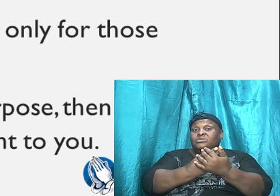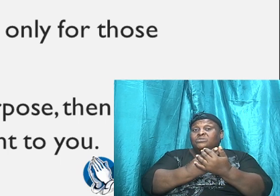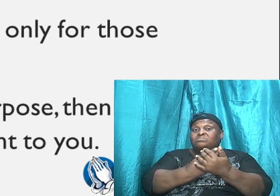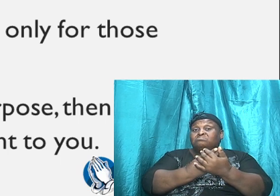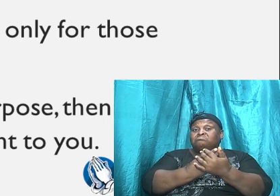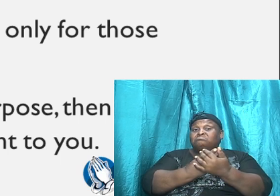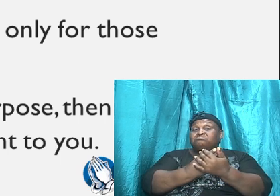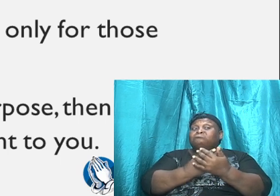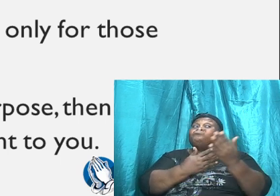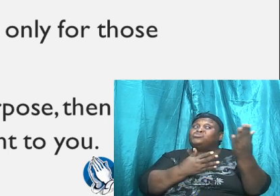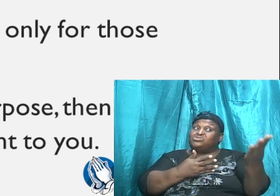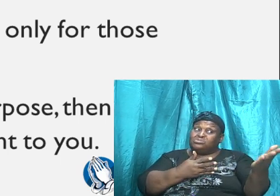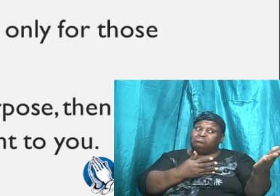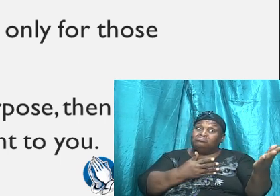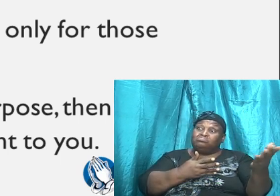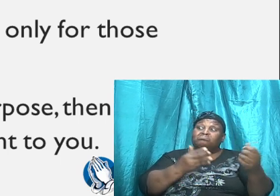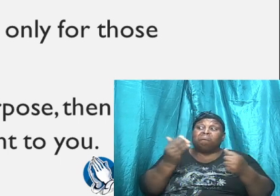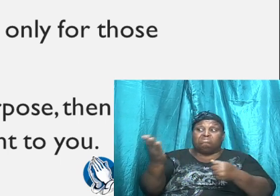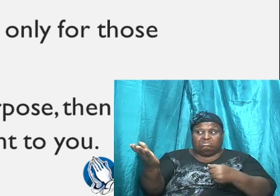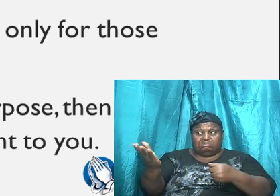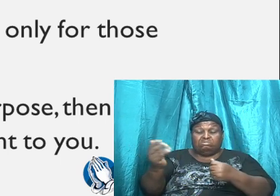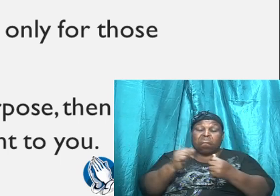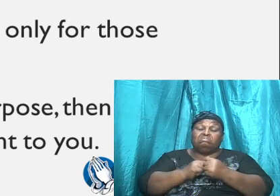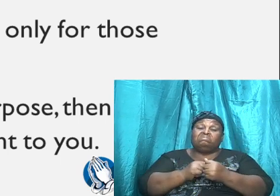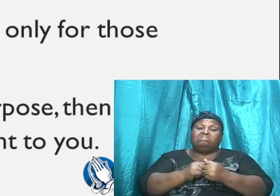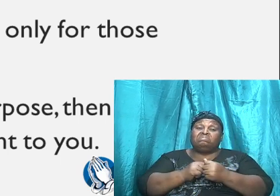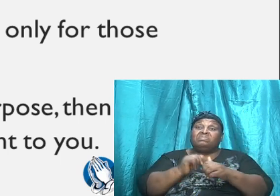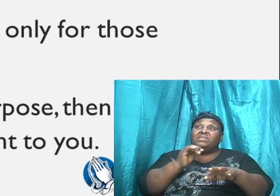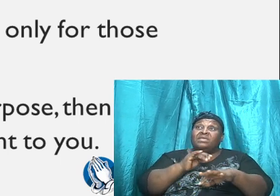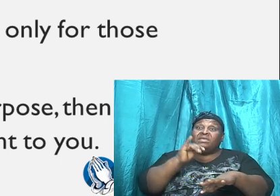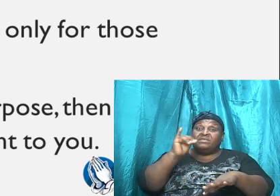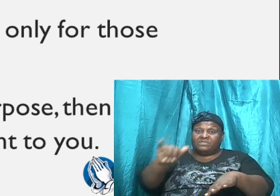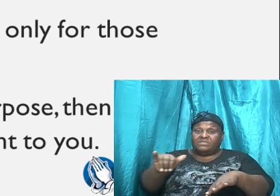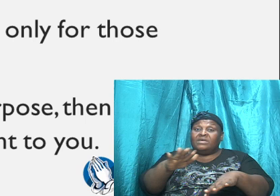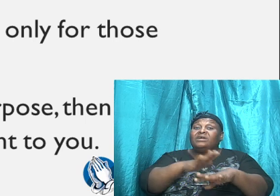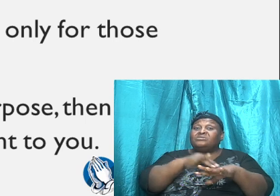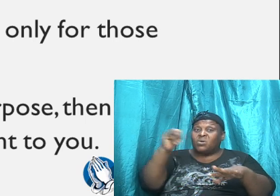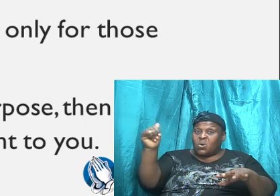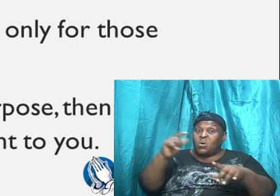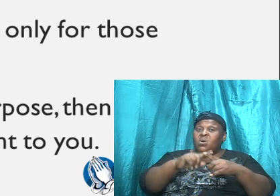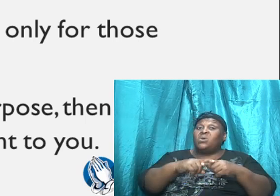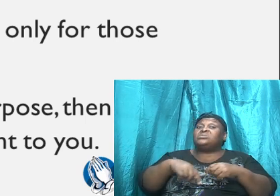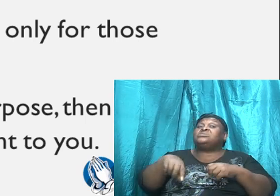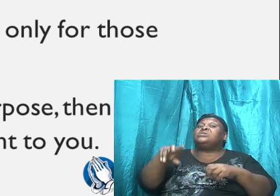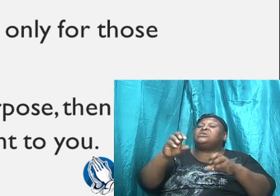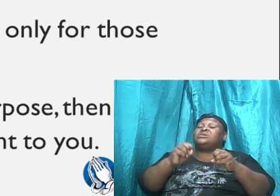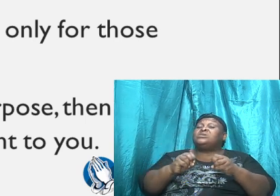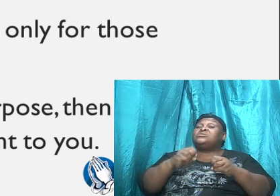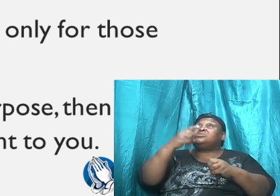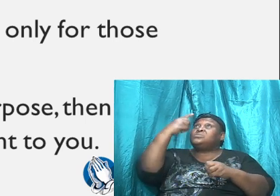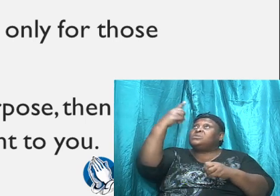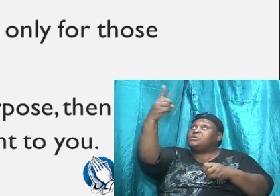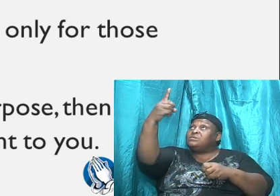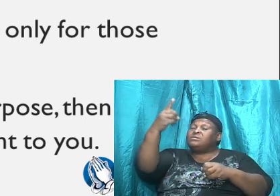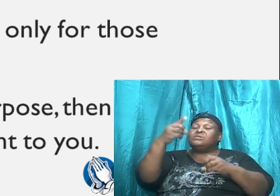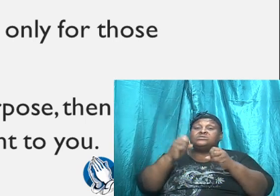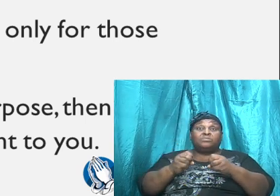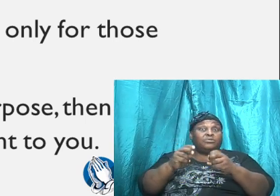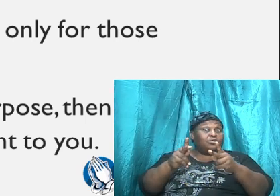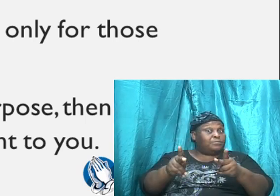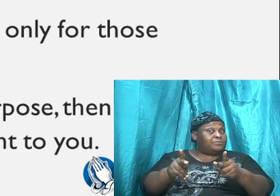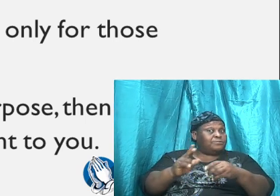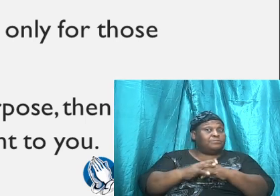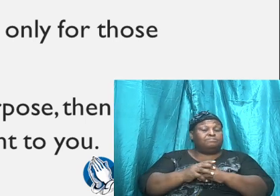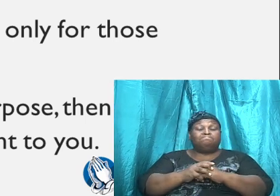for them, you know, that are called according to his purpose. purpose.